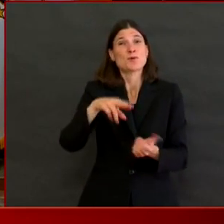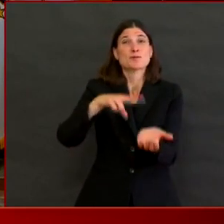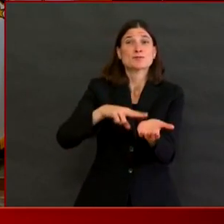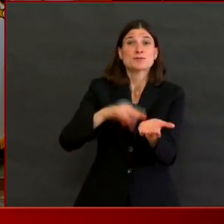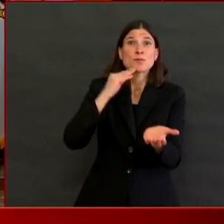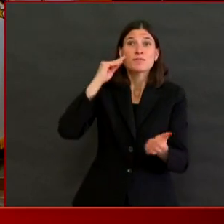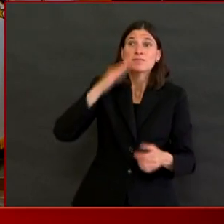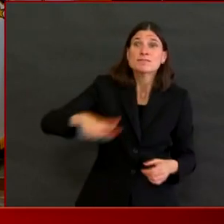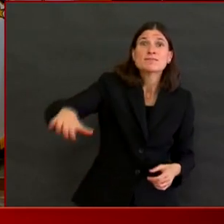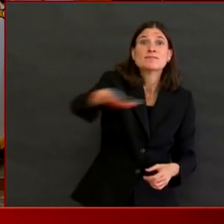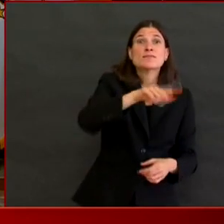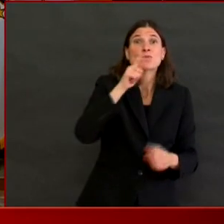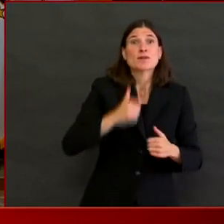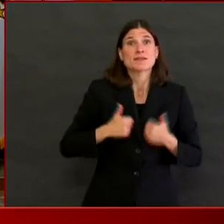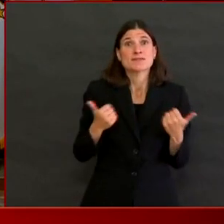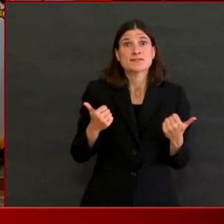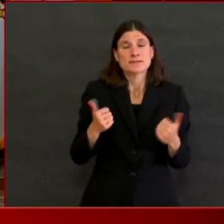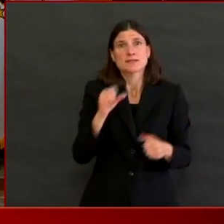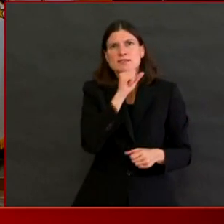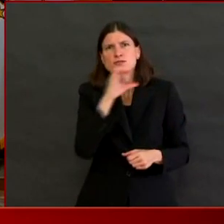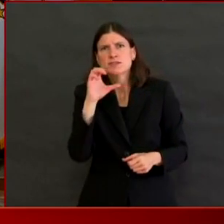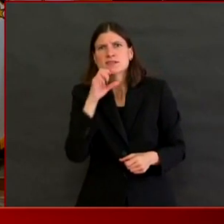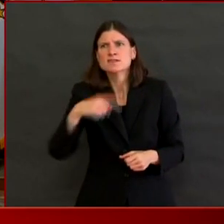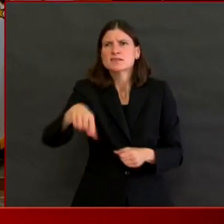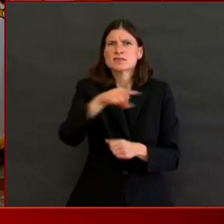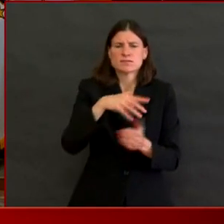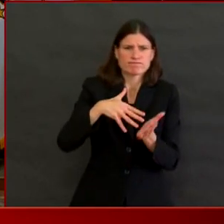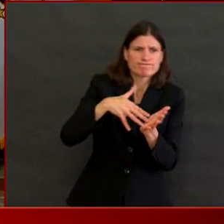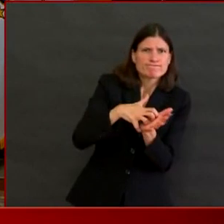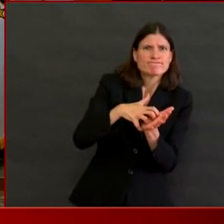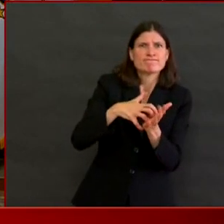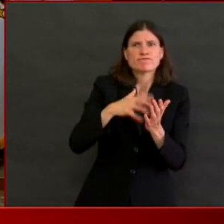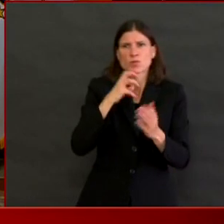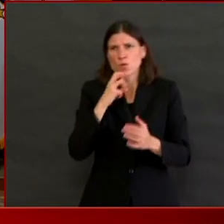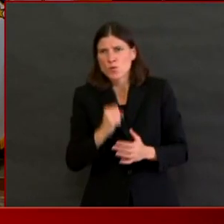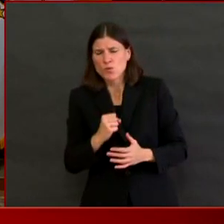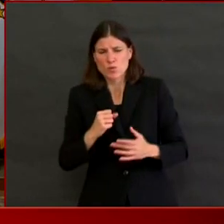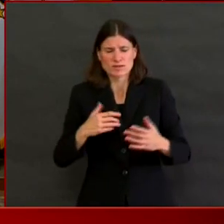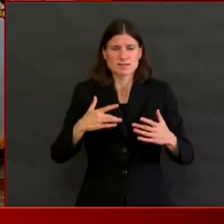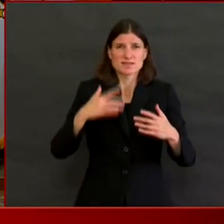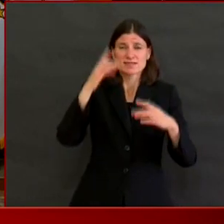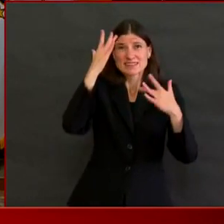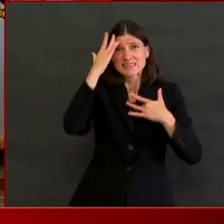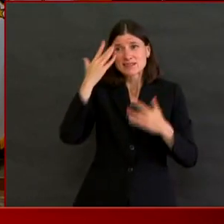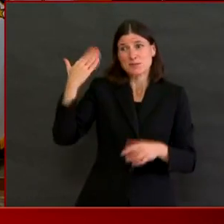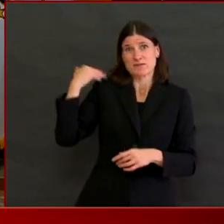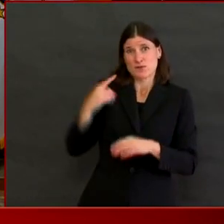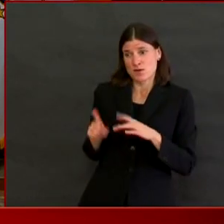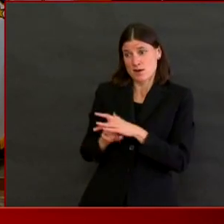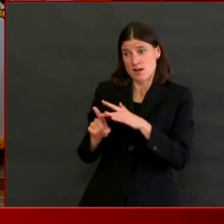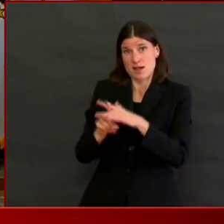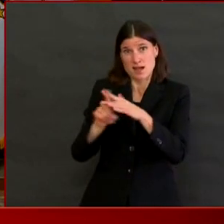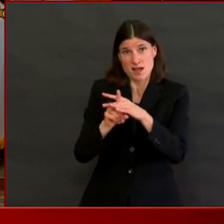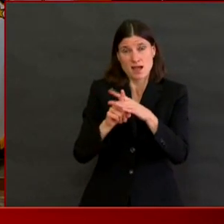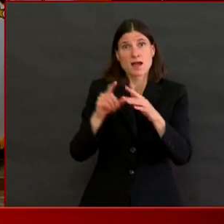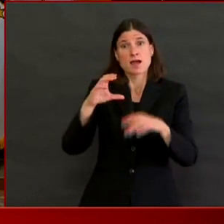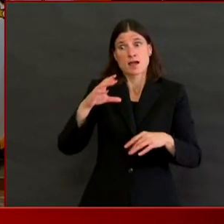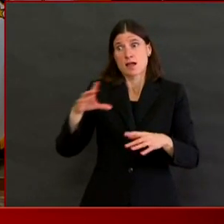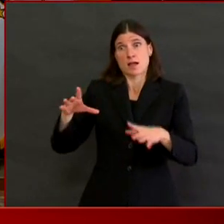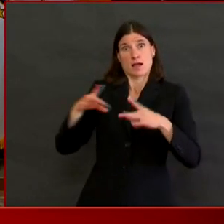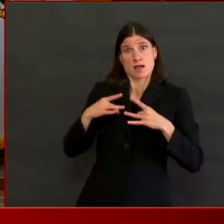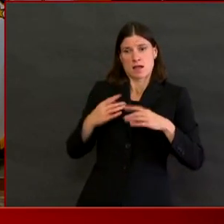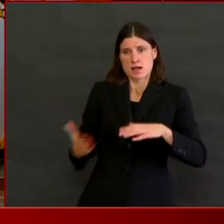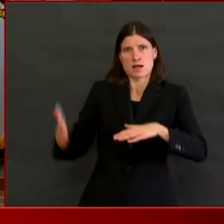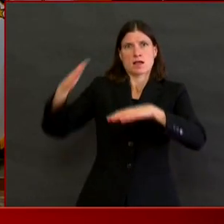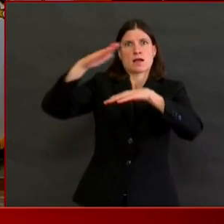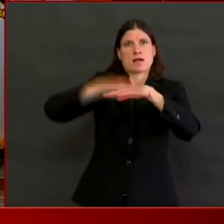are enormously dedicated to the residents in their communities. The challenges facing them